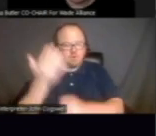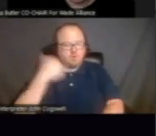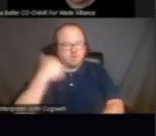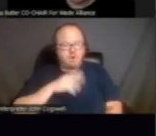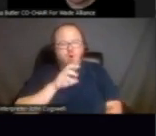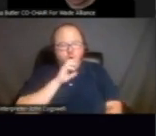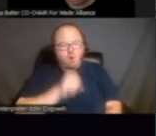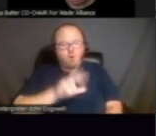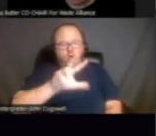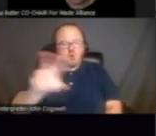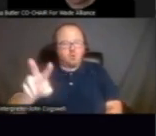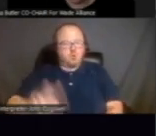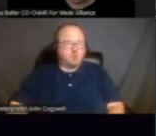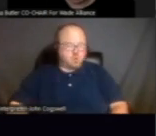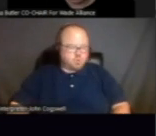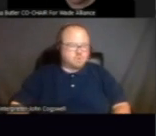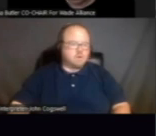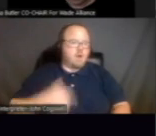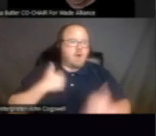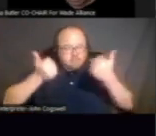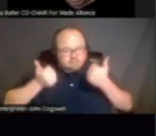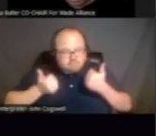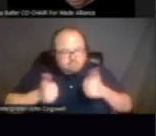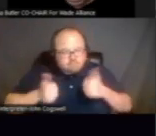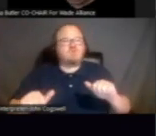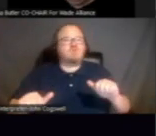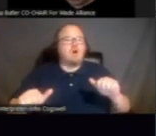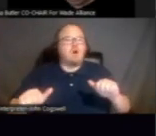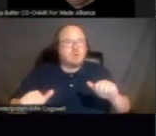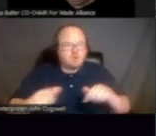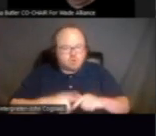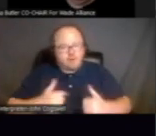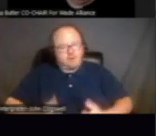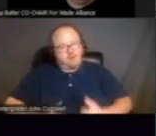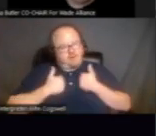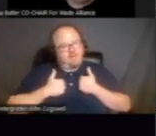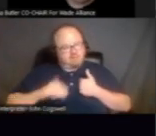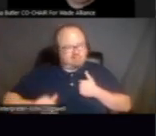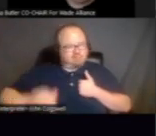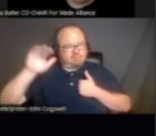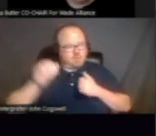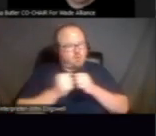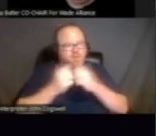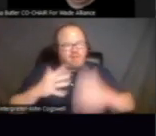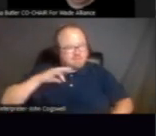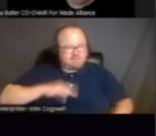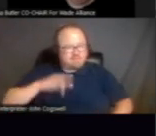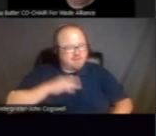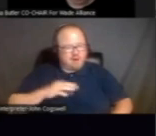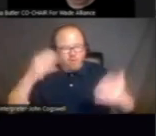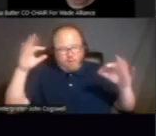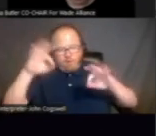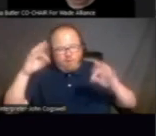32 years old. I had been trying to live a life without the benefits of knowing